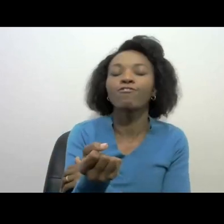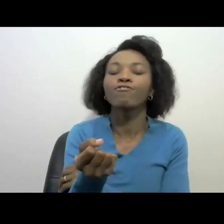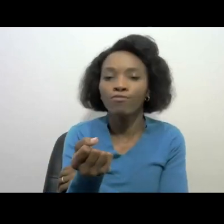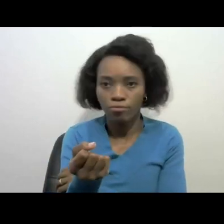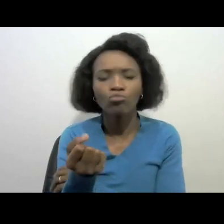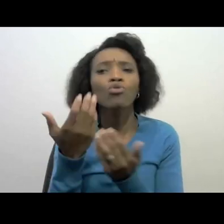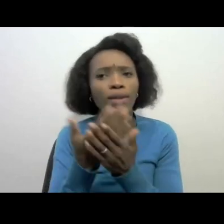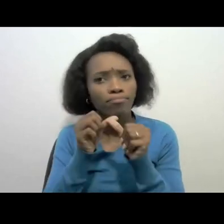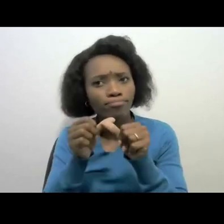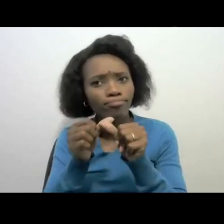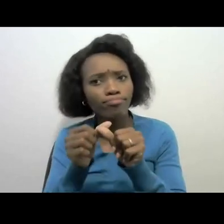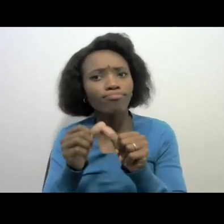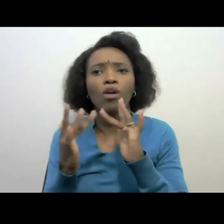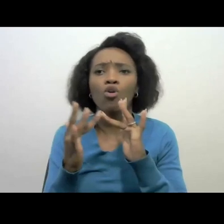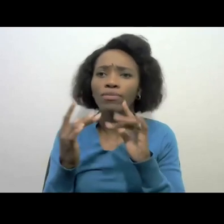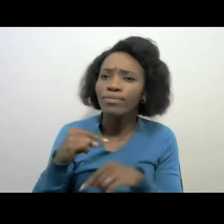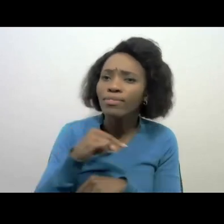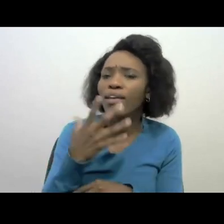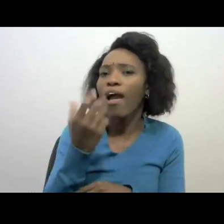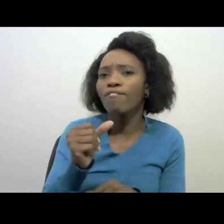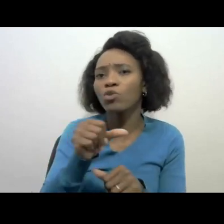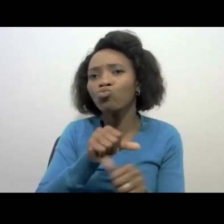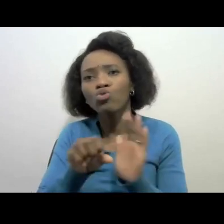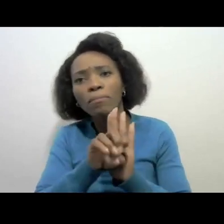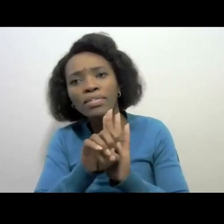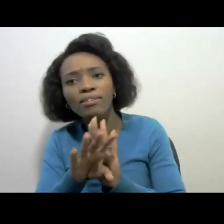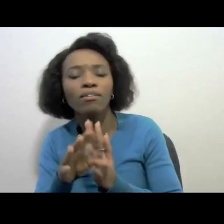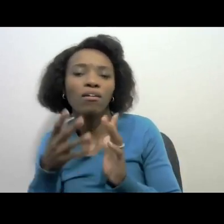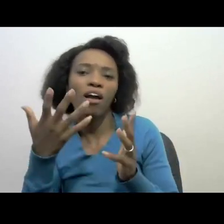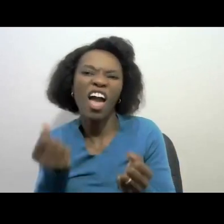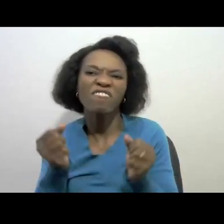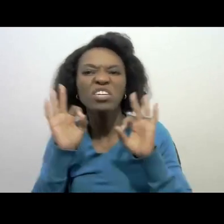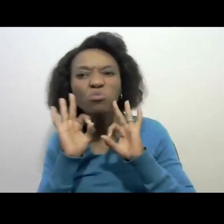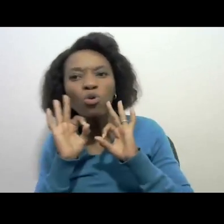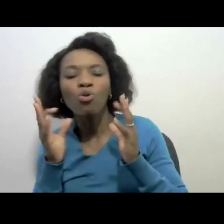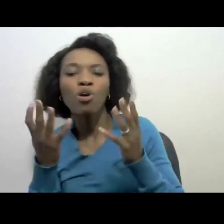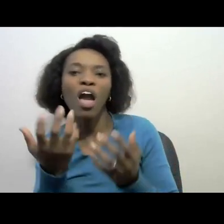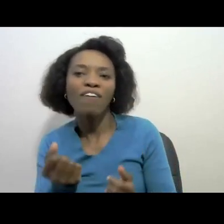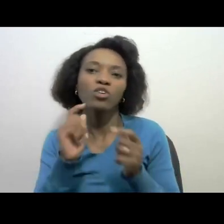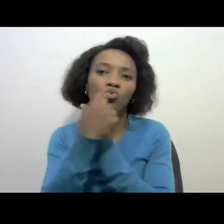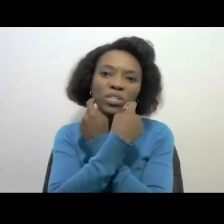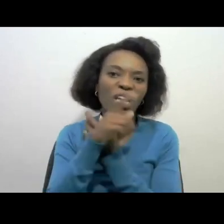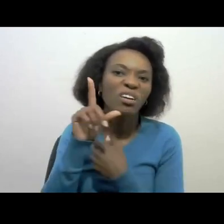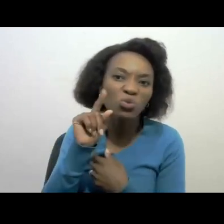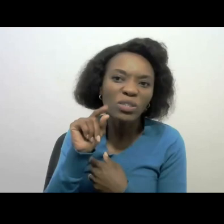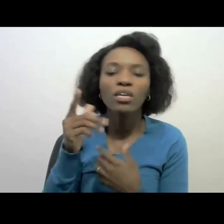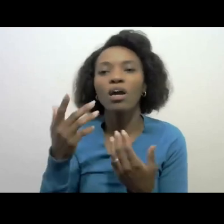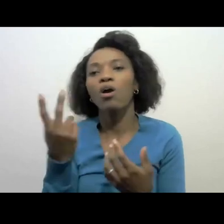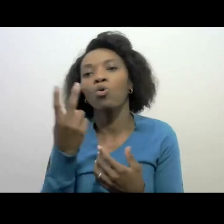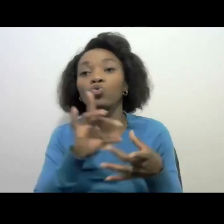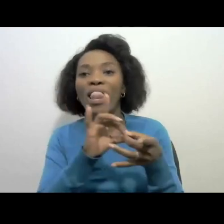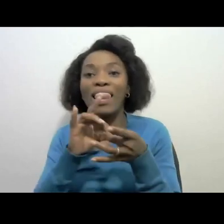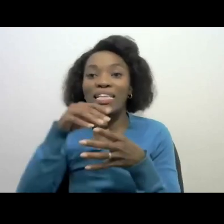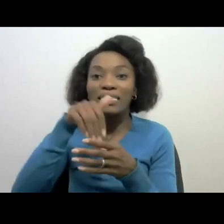contact with us we have our social media our Facebook our Twitter LinkedIn a